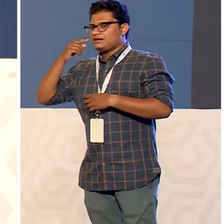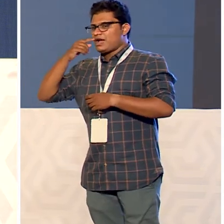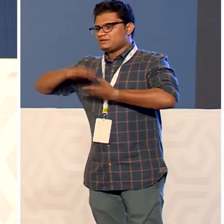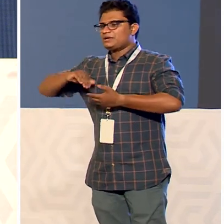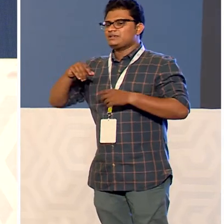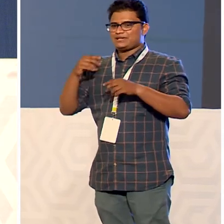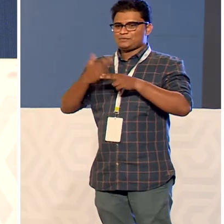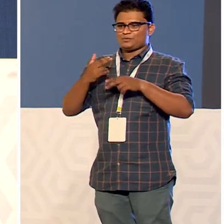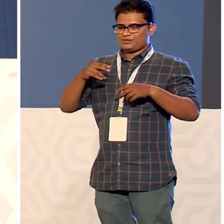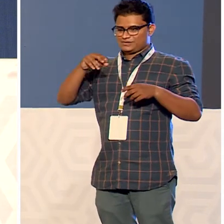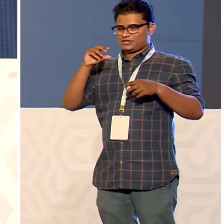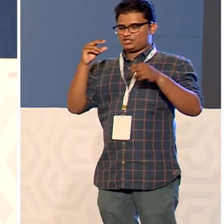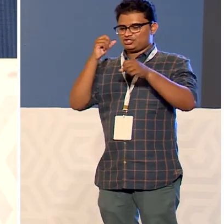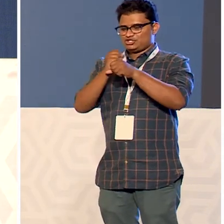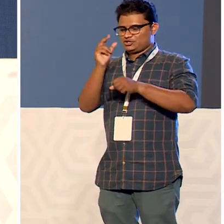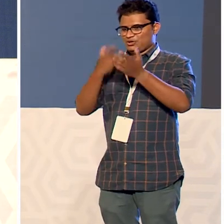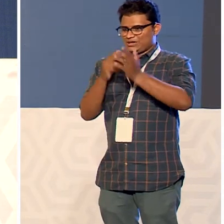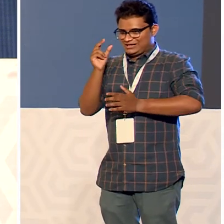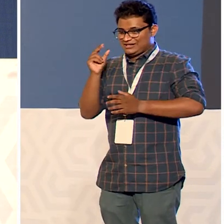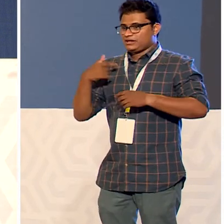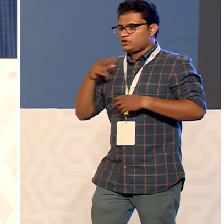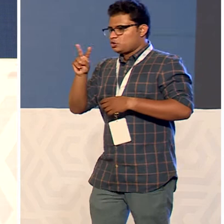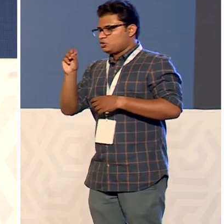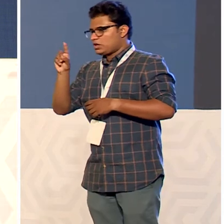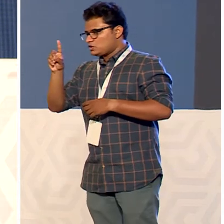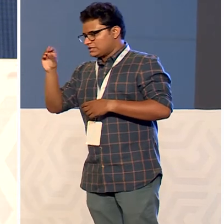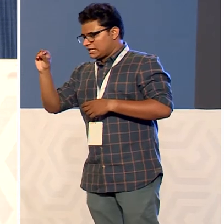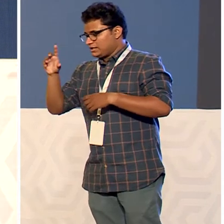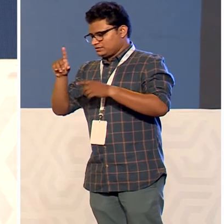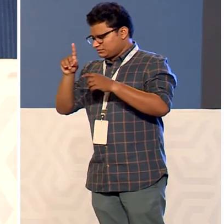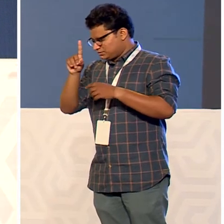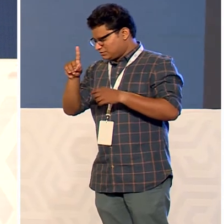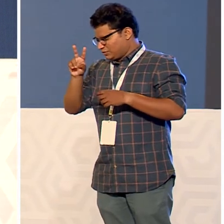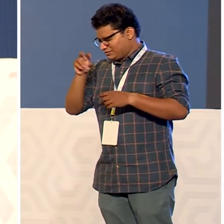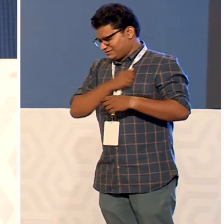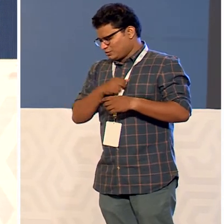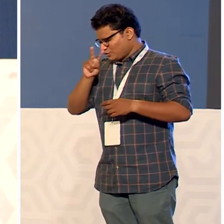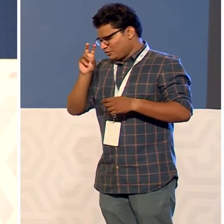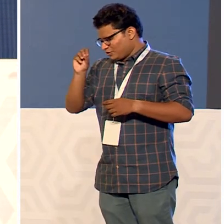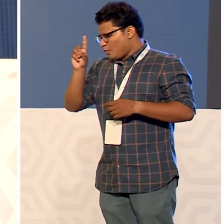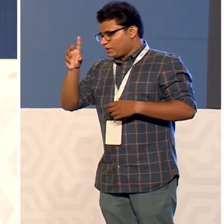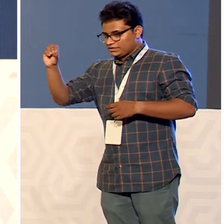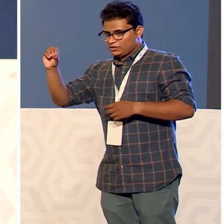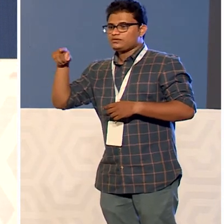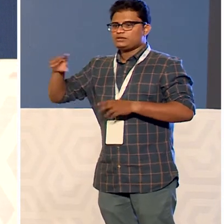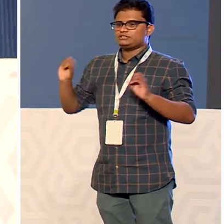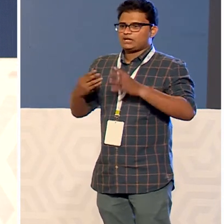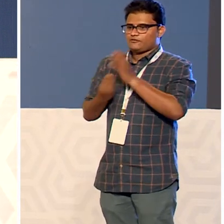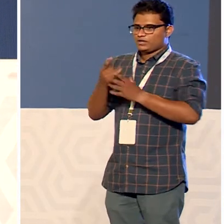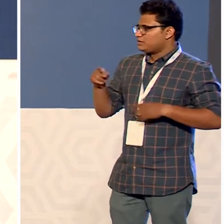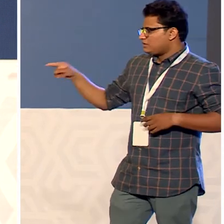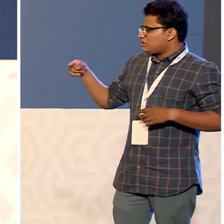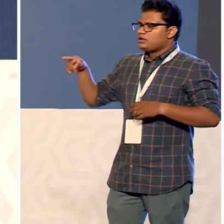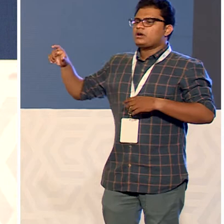swarga foundation in 2010 i was uh forced to resign from my job because my company thought i'm